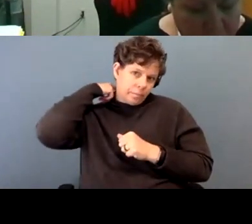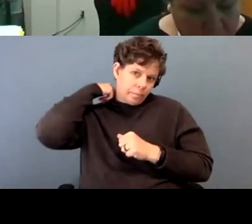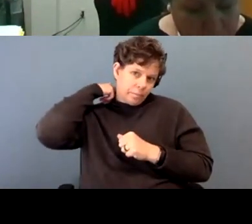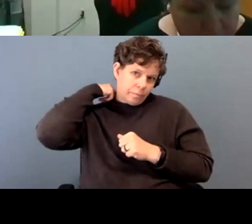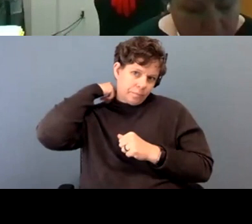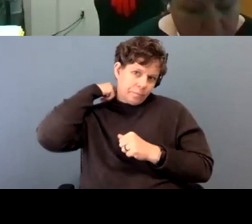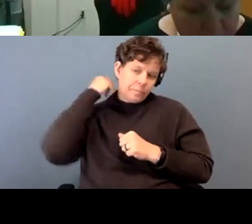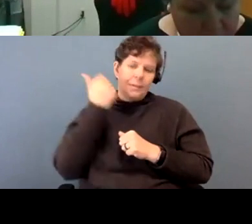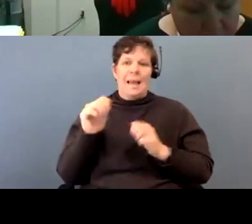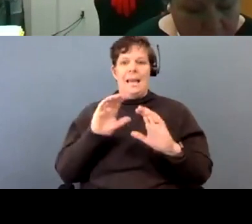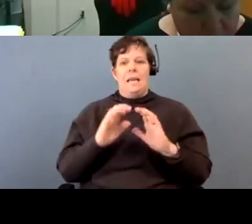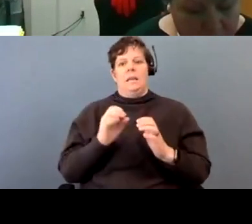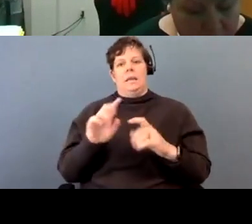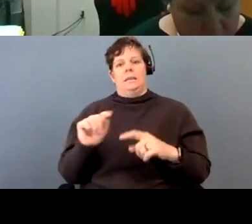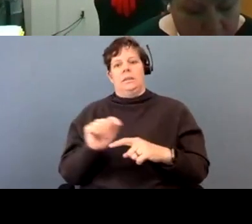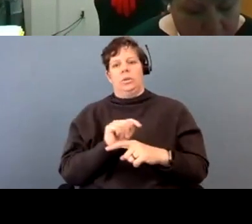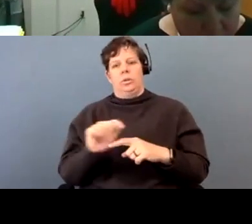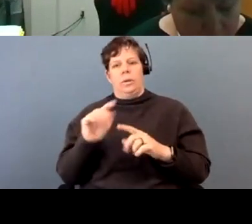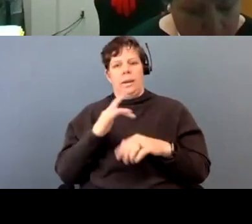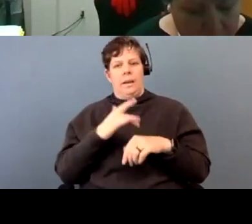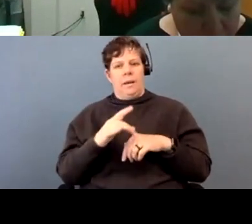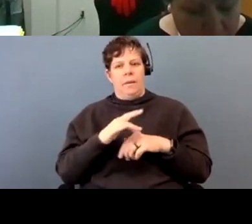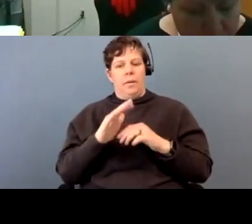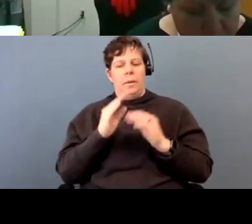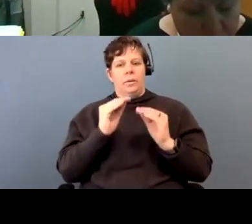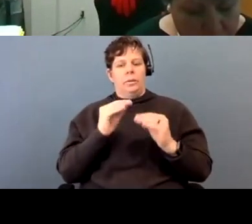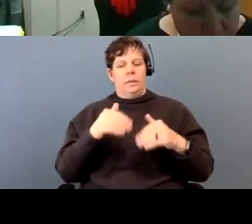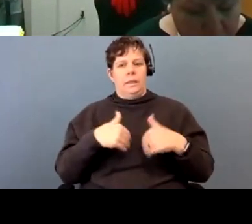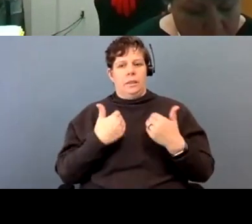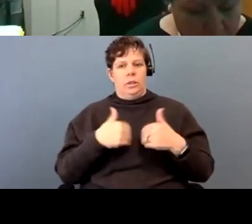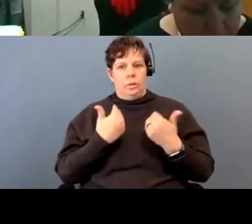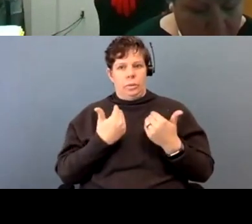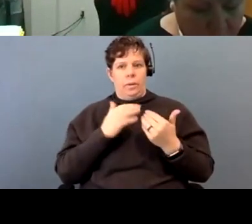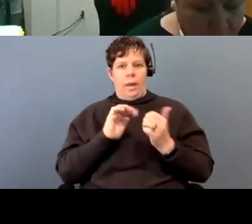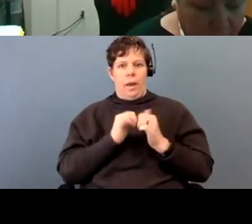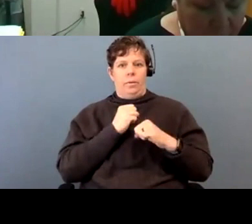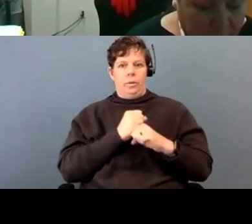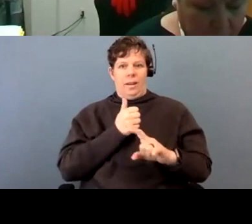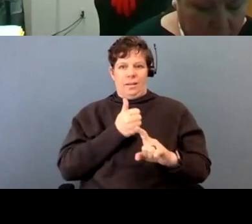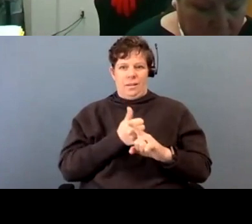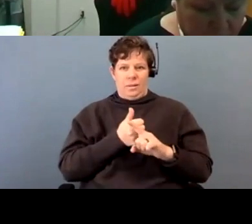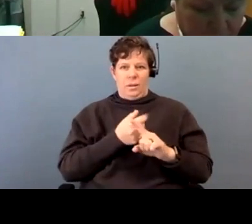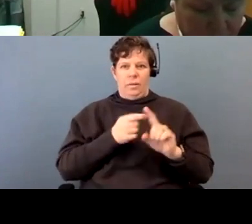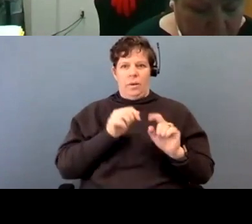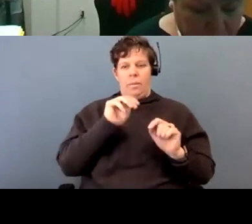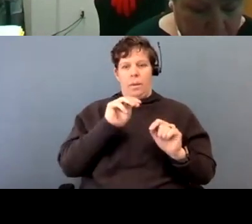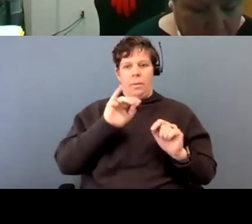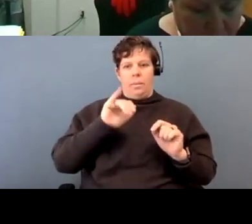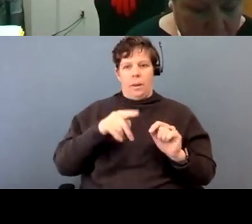teach our youth about how to protect themselves from MMIP and MMIW. Um, if you, uh,